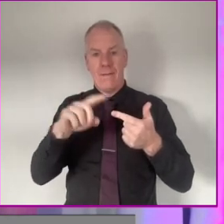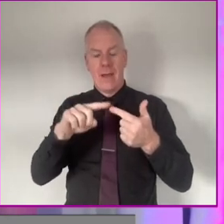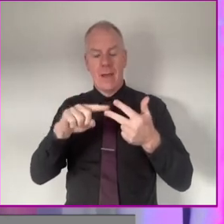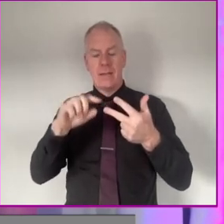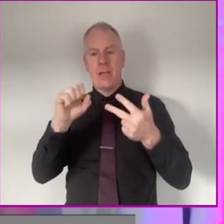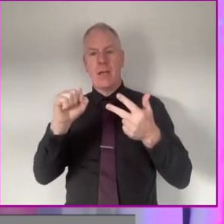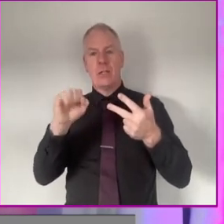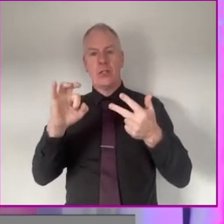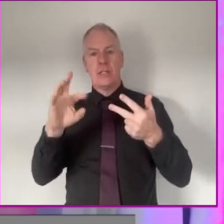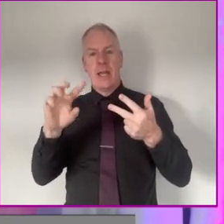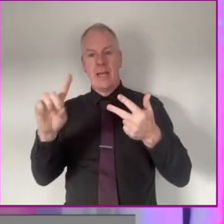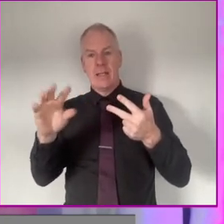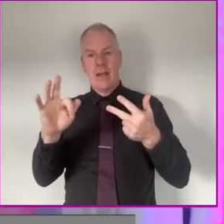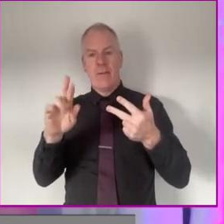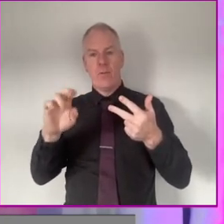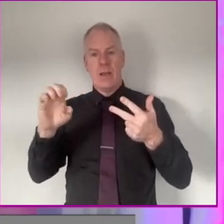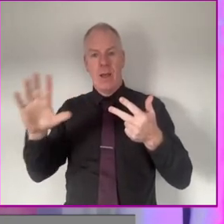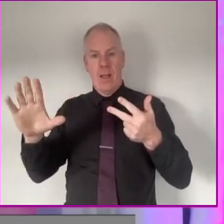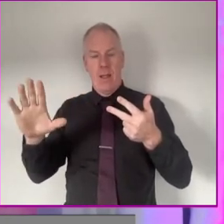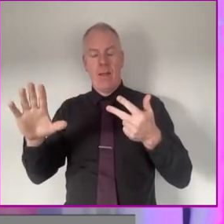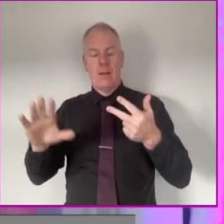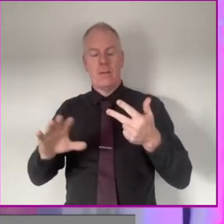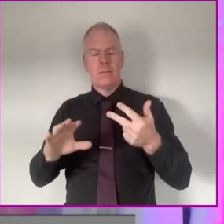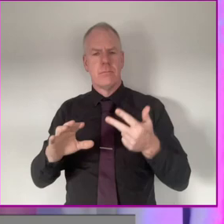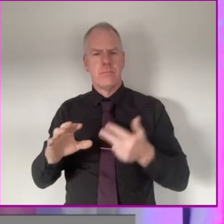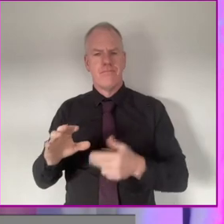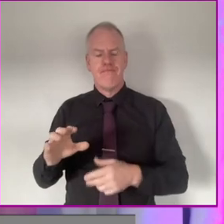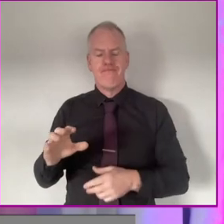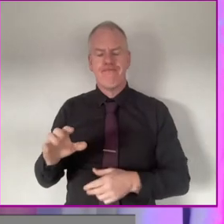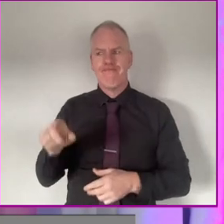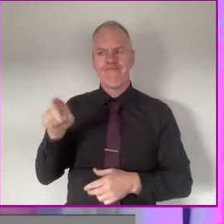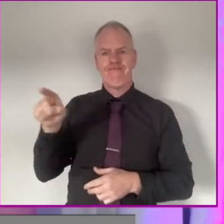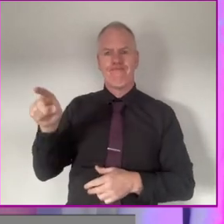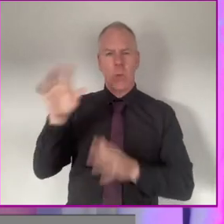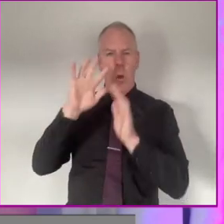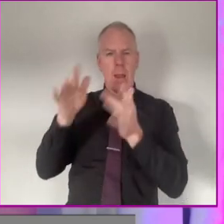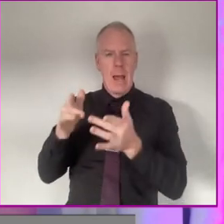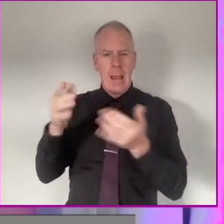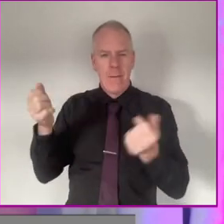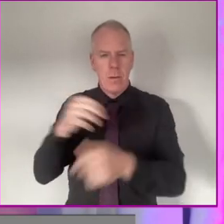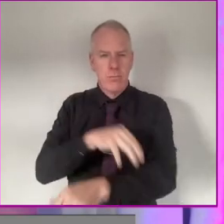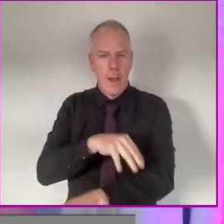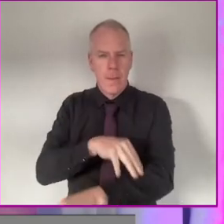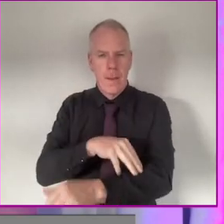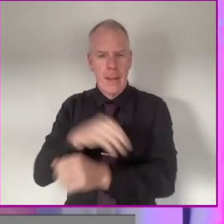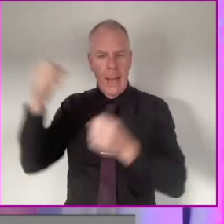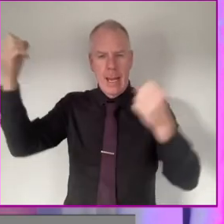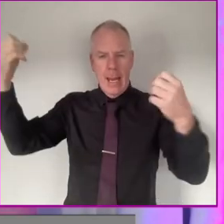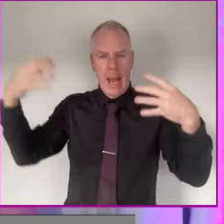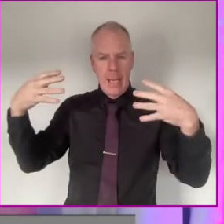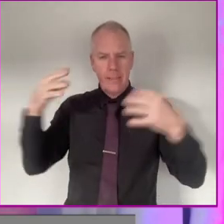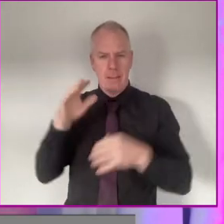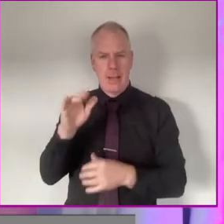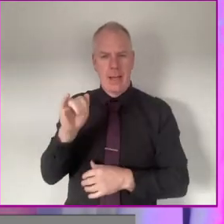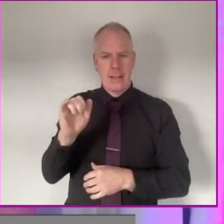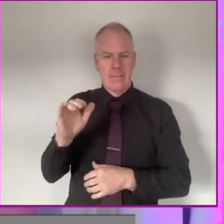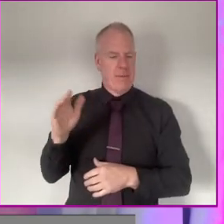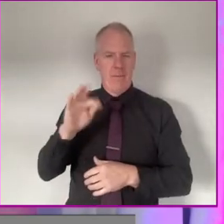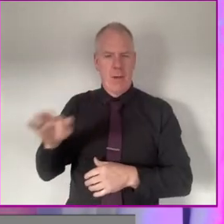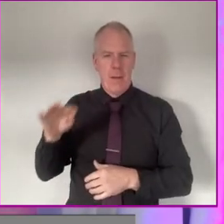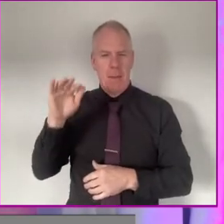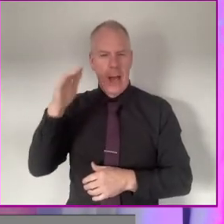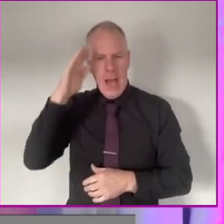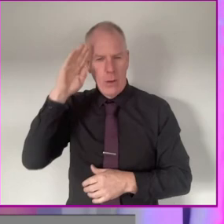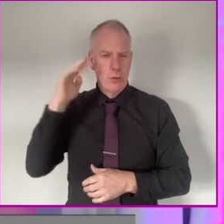and just while they're getting themselves organized I understand from online that there was some issues with the lighting around the